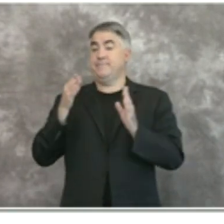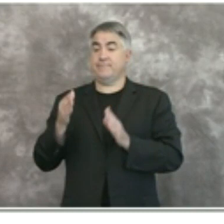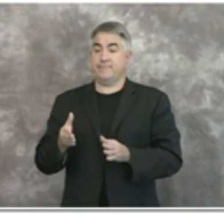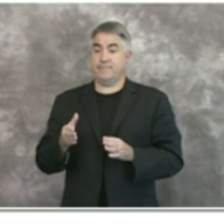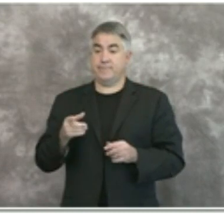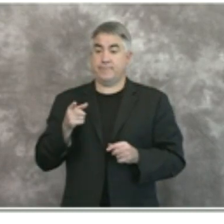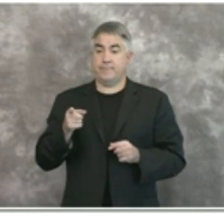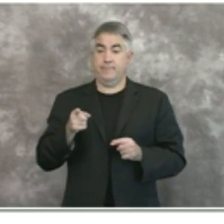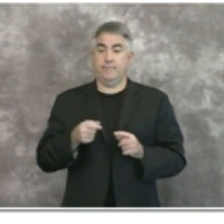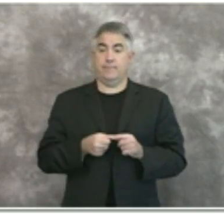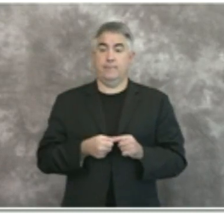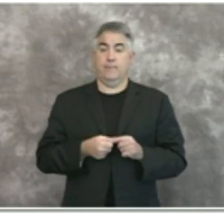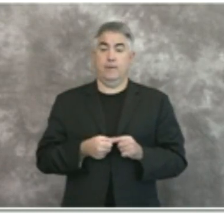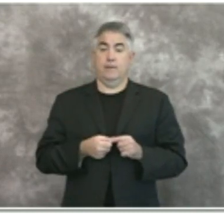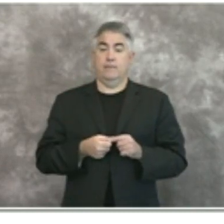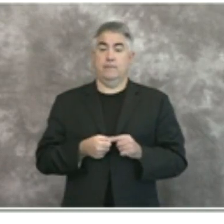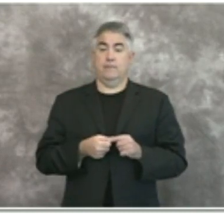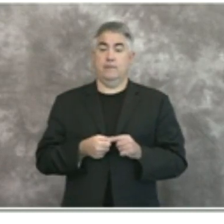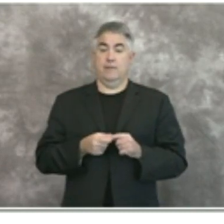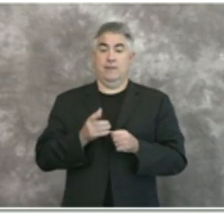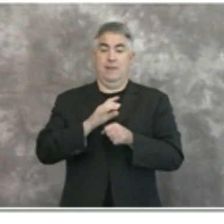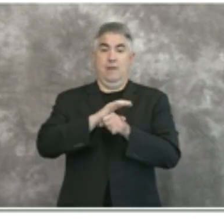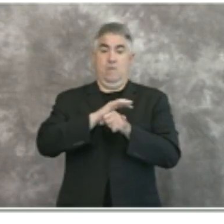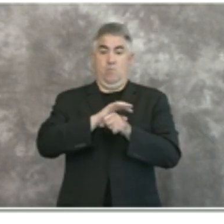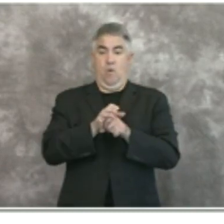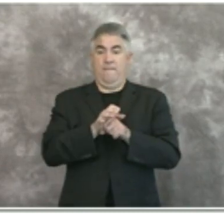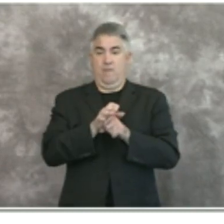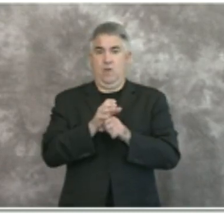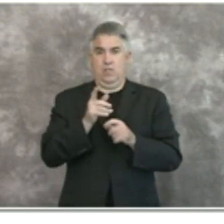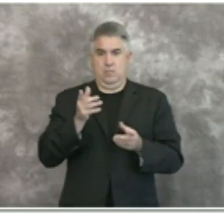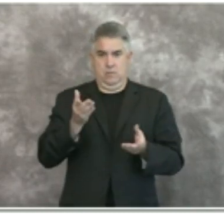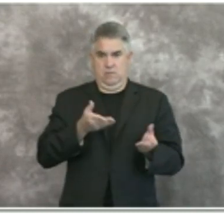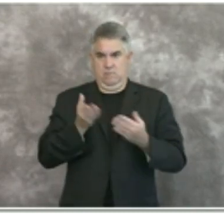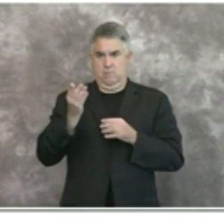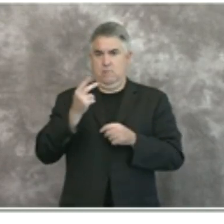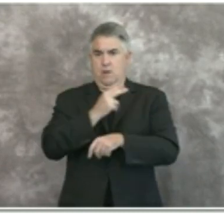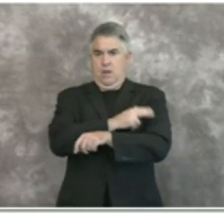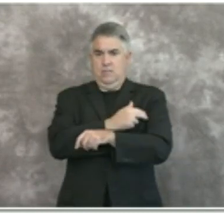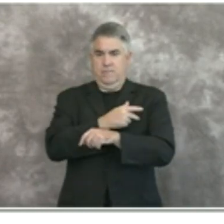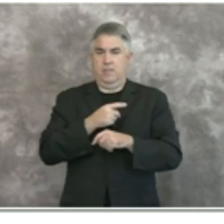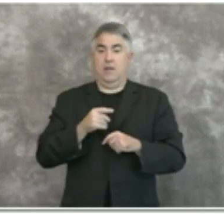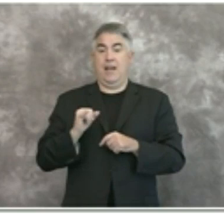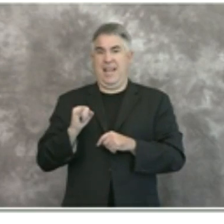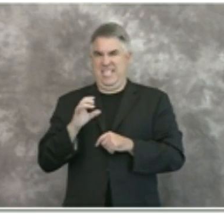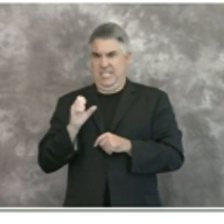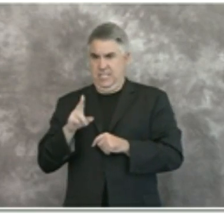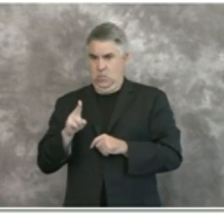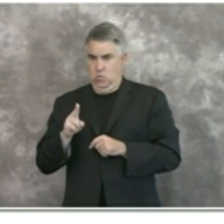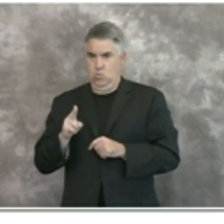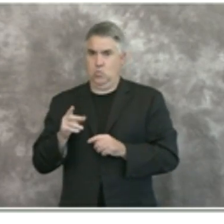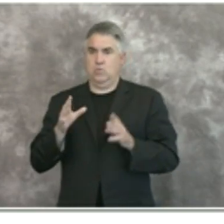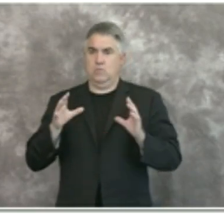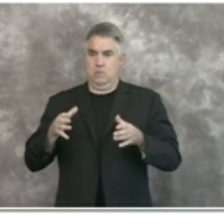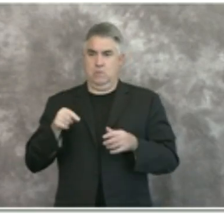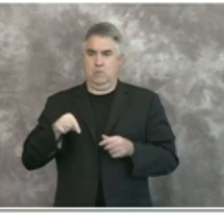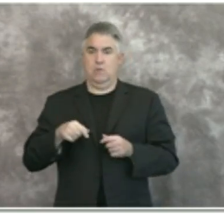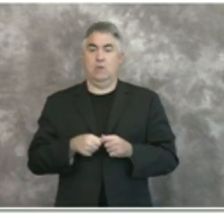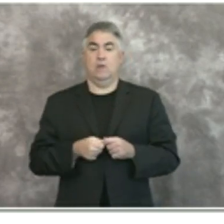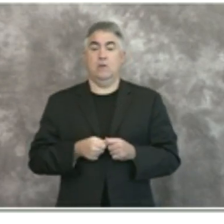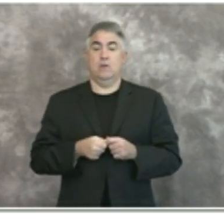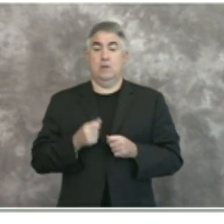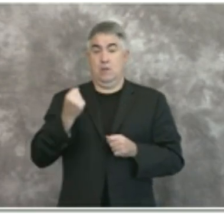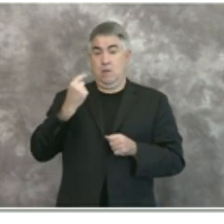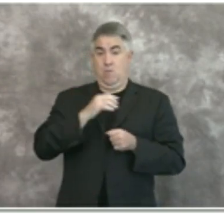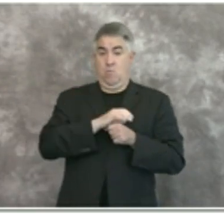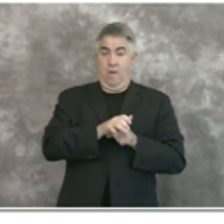um again you have the covet related icu census this is our icu uh hospitalizations covet uh icu